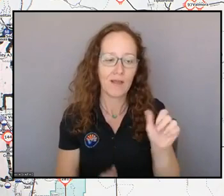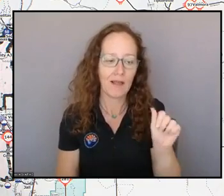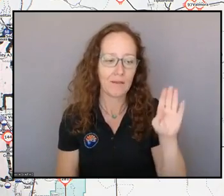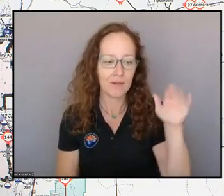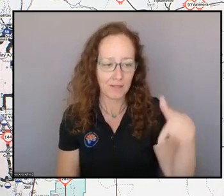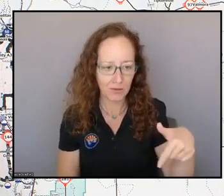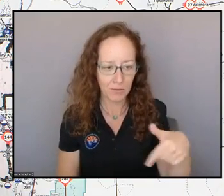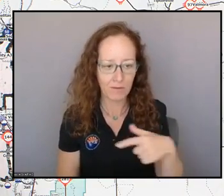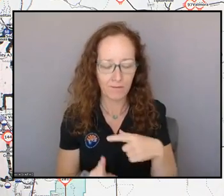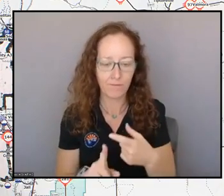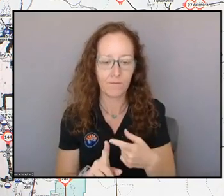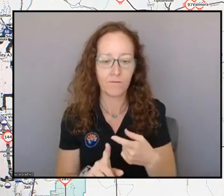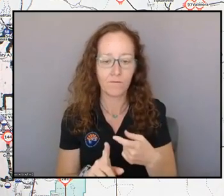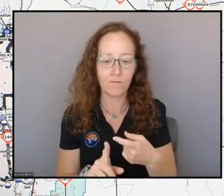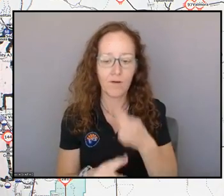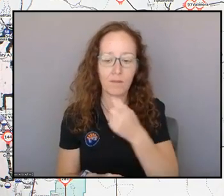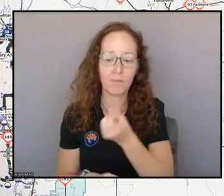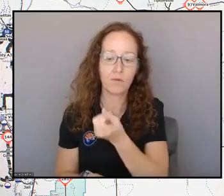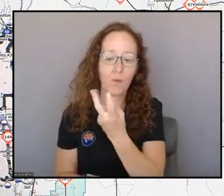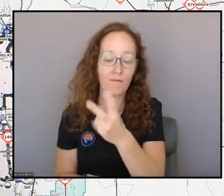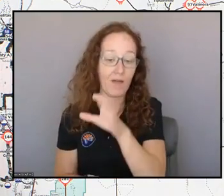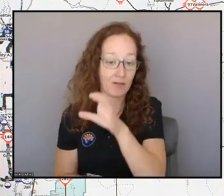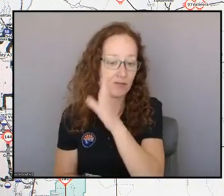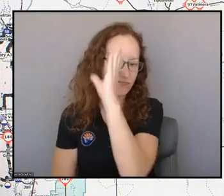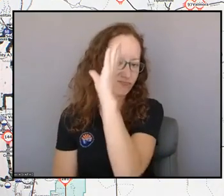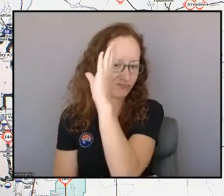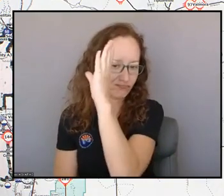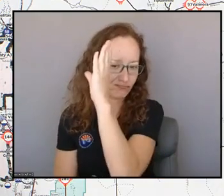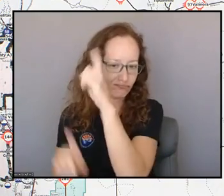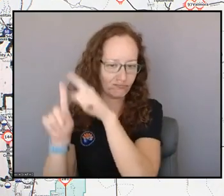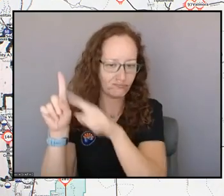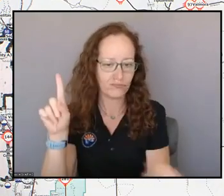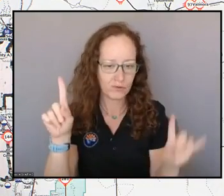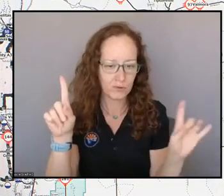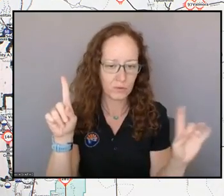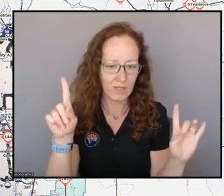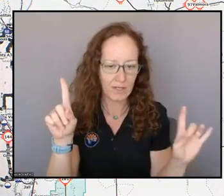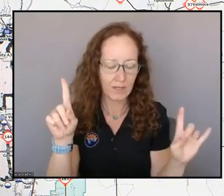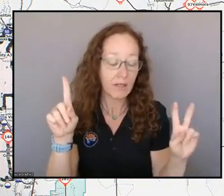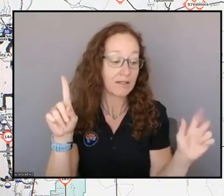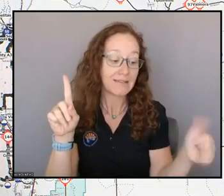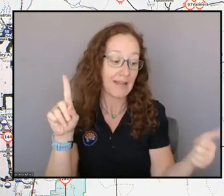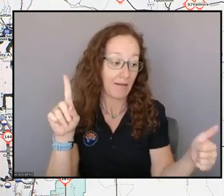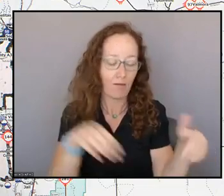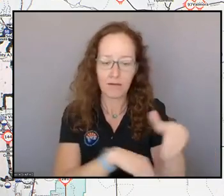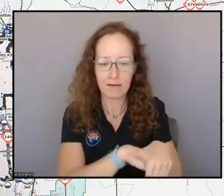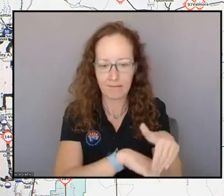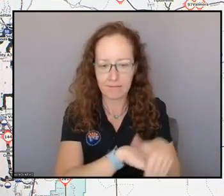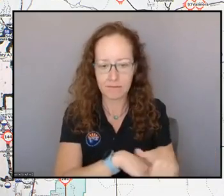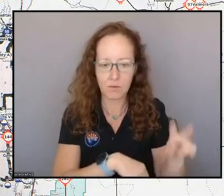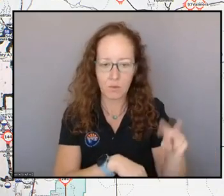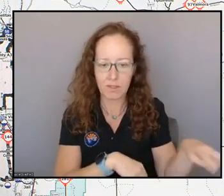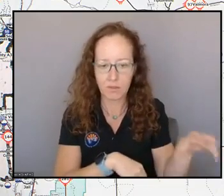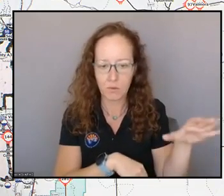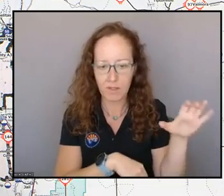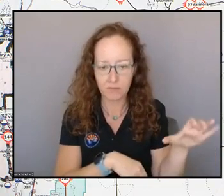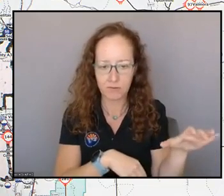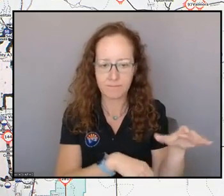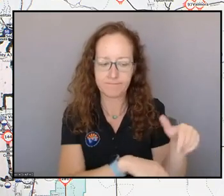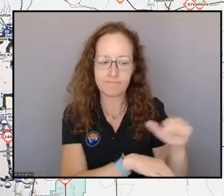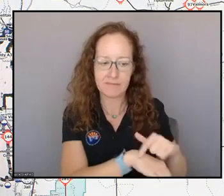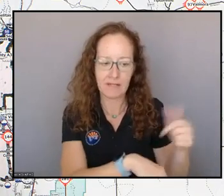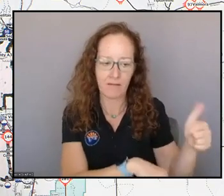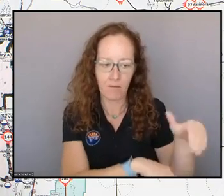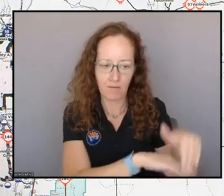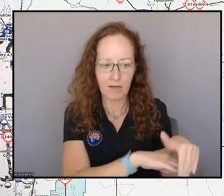,200. So, we're going to be seeing a lot of exceptionally dry conditions, and we're going to start to see those strong